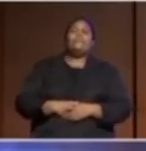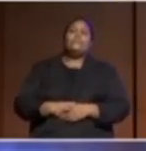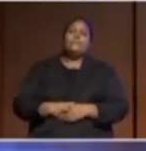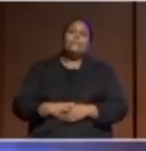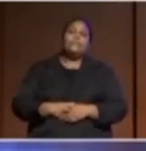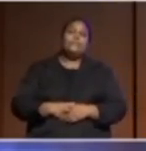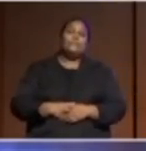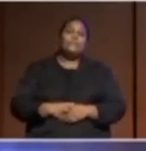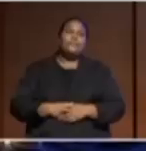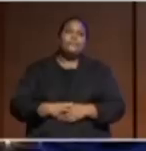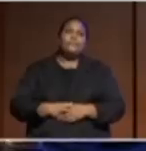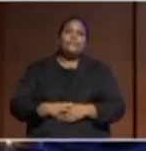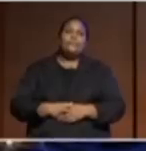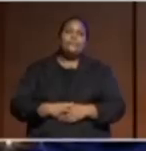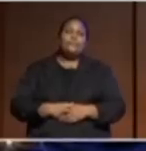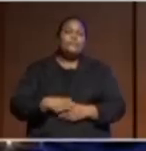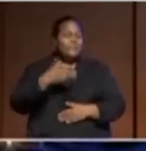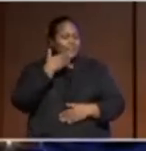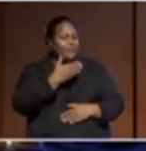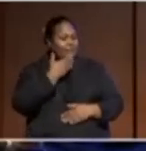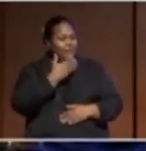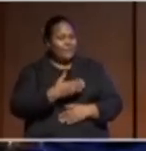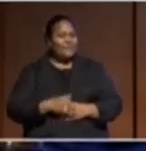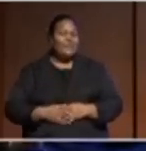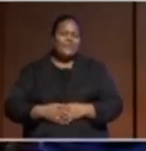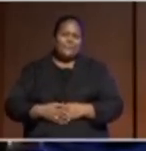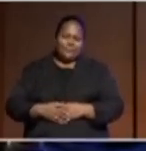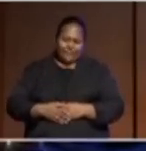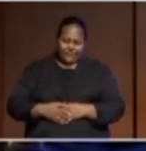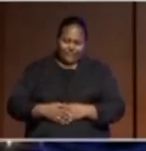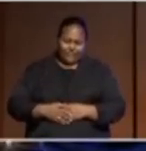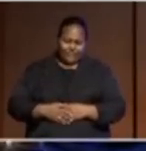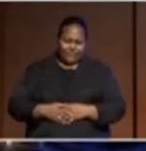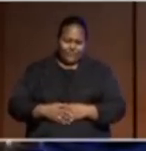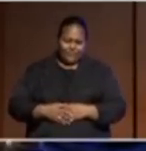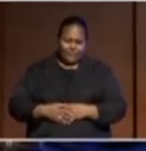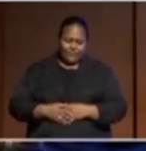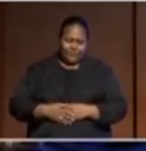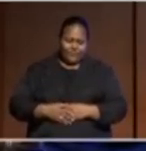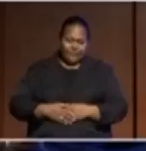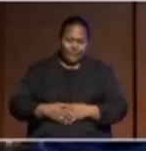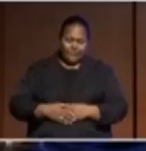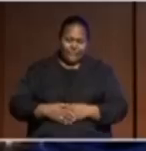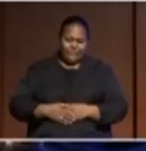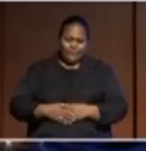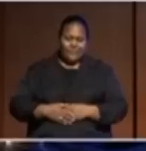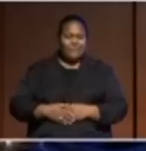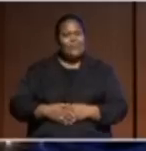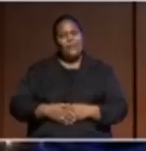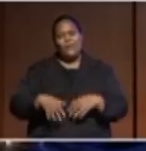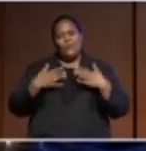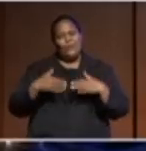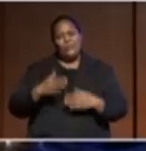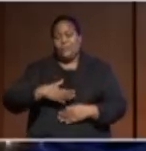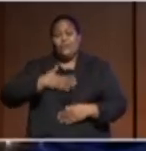Oh, kia ora, Minister Mahuta. didn't see you there. Kia ora. Thank you, Minister Coffey. I mean, it's such an interesting